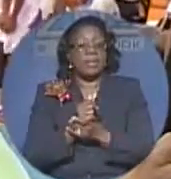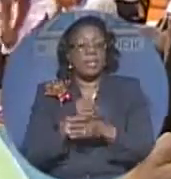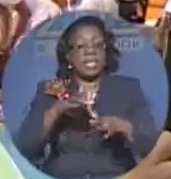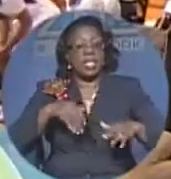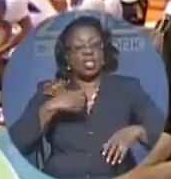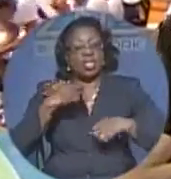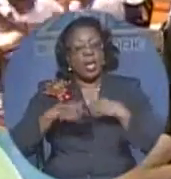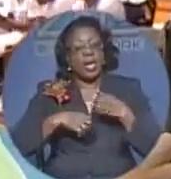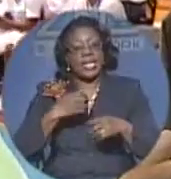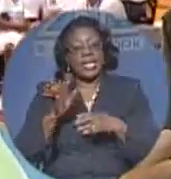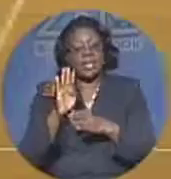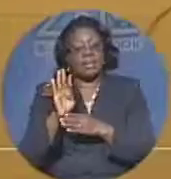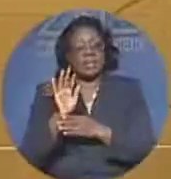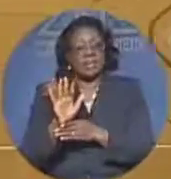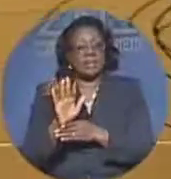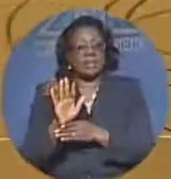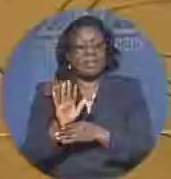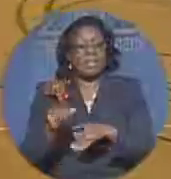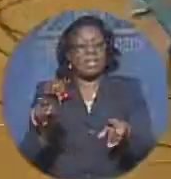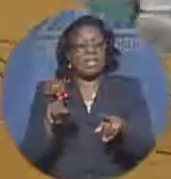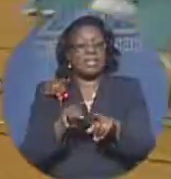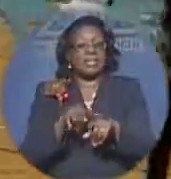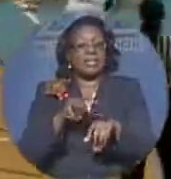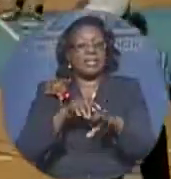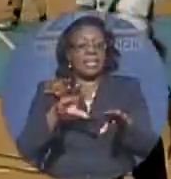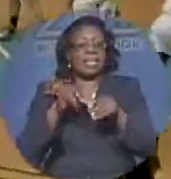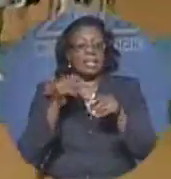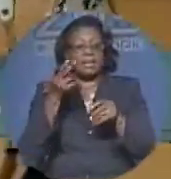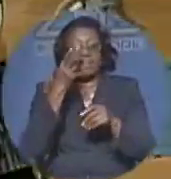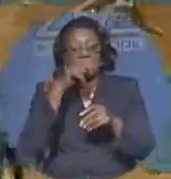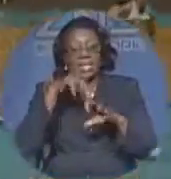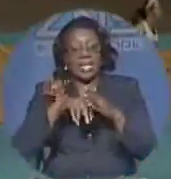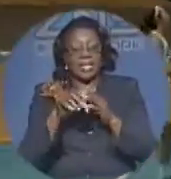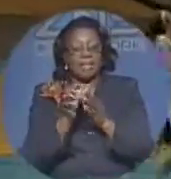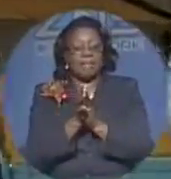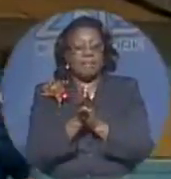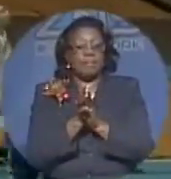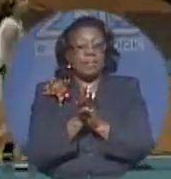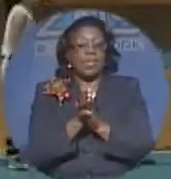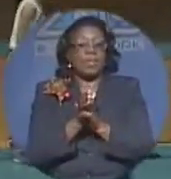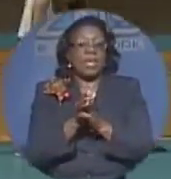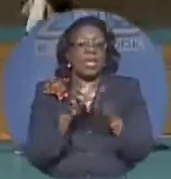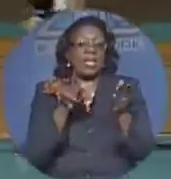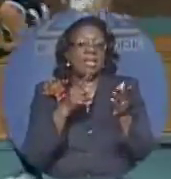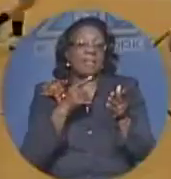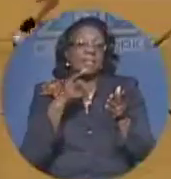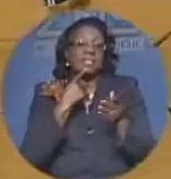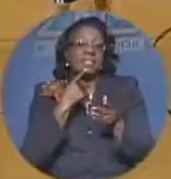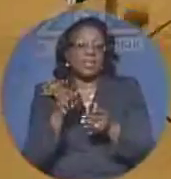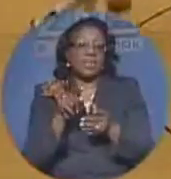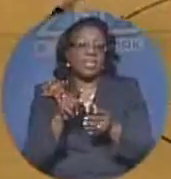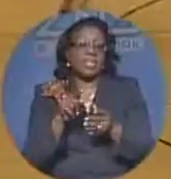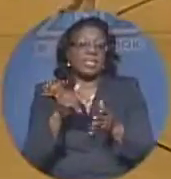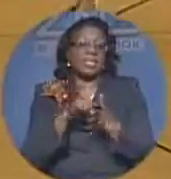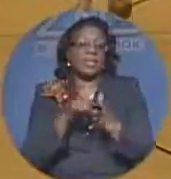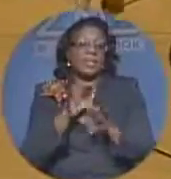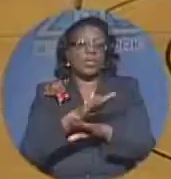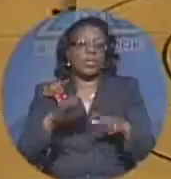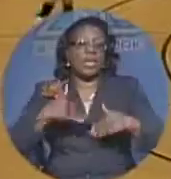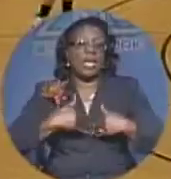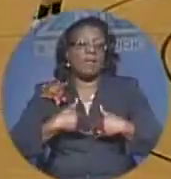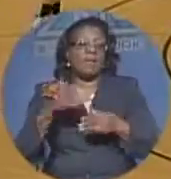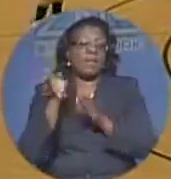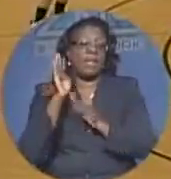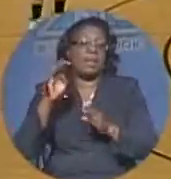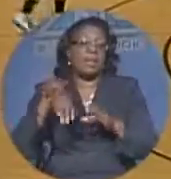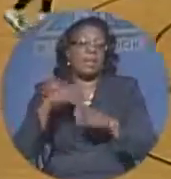as you can see, and at the same time, they're getting some fun in as well. I guess you're a bit disappointed. You don't have the behemoths out in droves. We have to work at